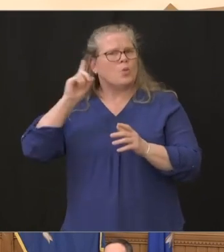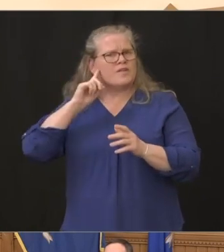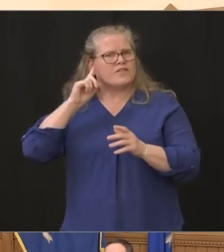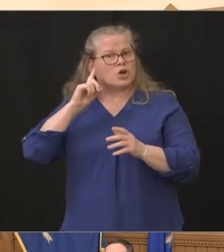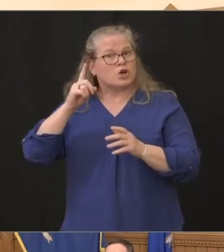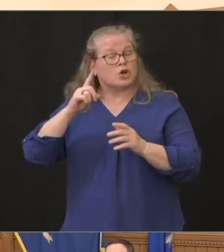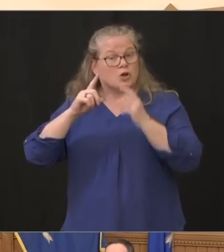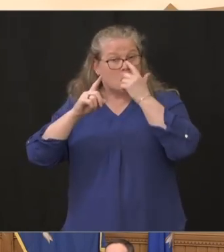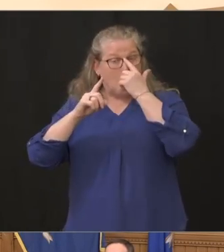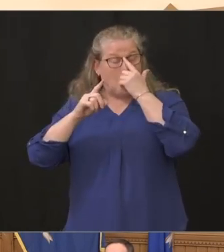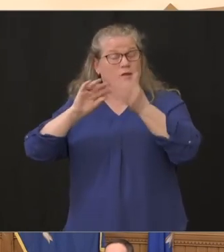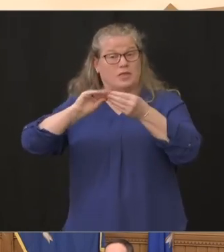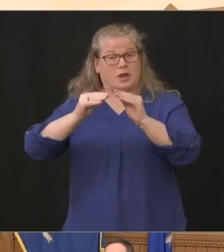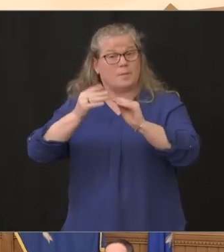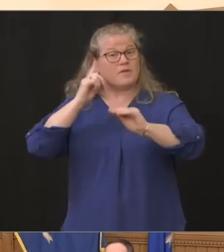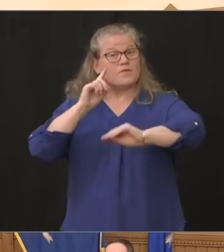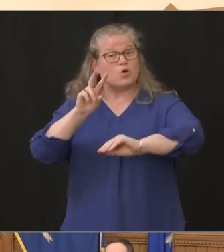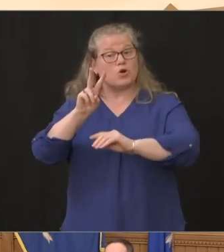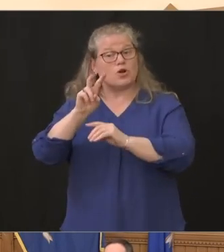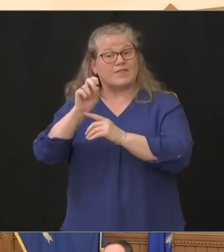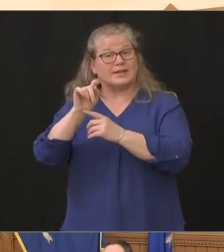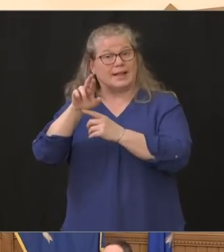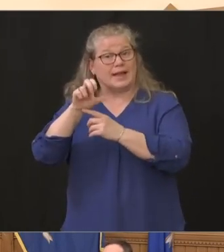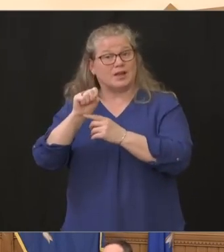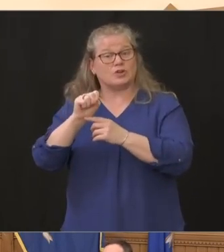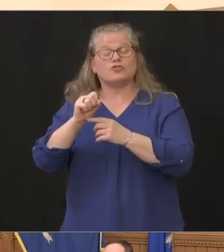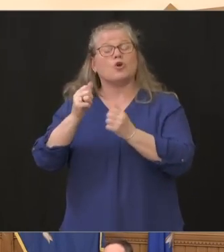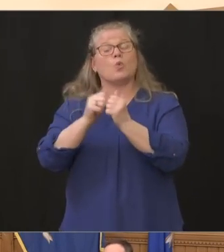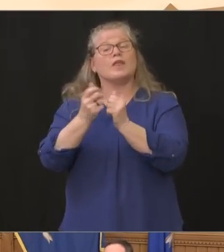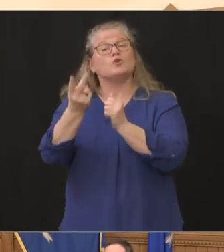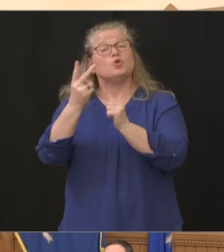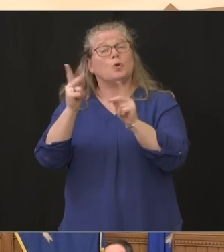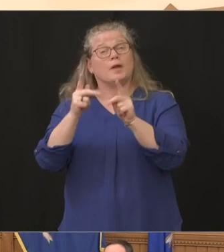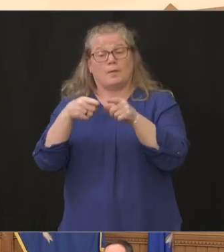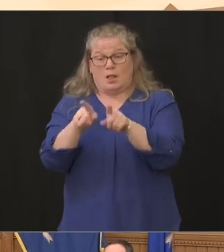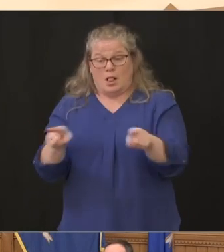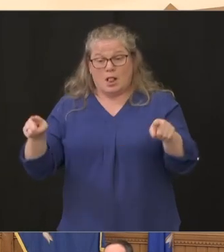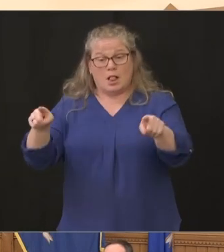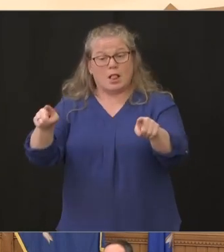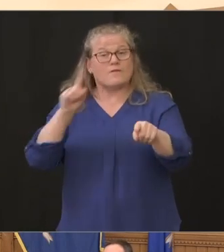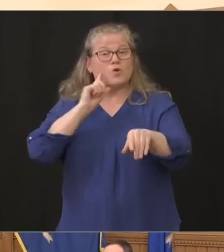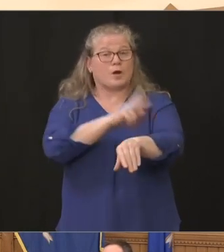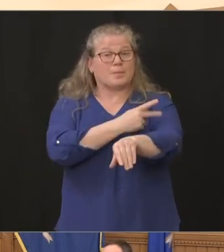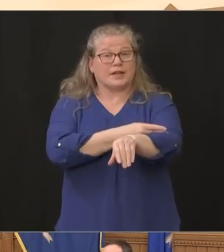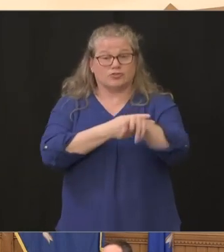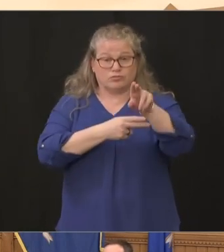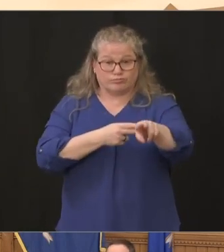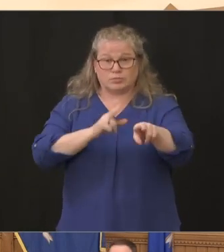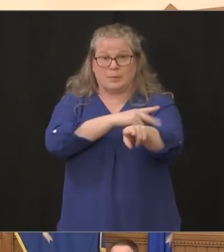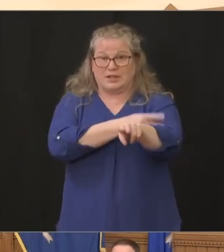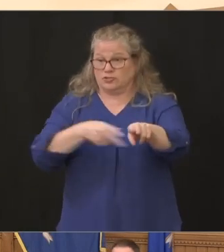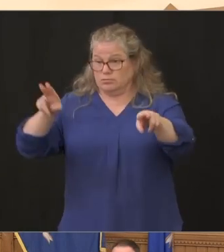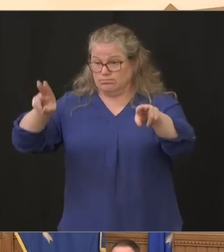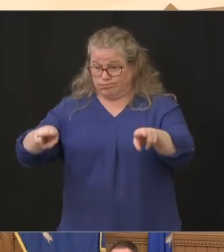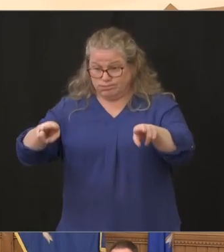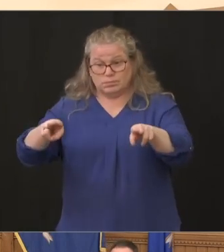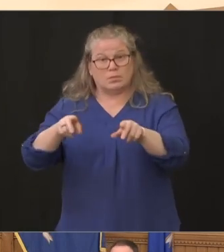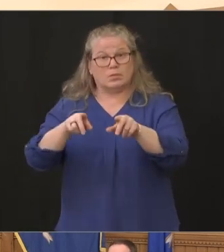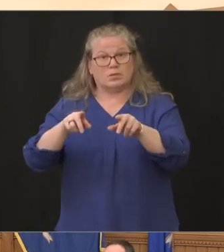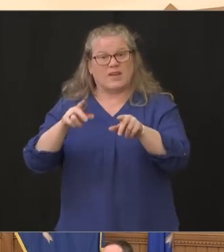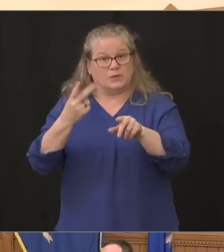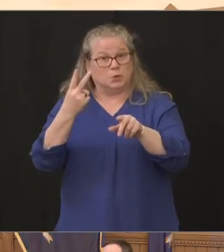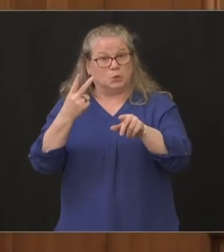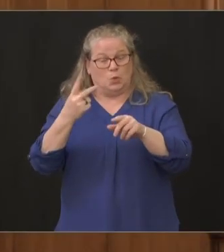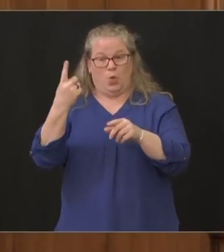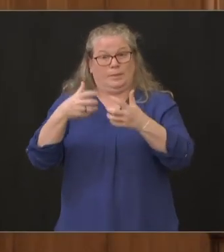the state or is it is there a special ventilator for that so it's an emerging innovation uh it's uh there are hospitals in new york who are doing that today